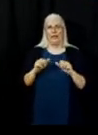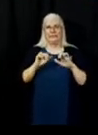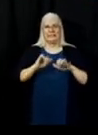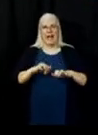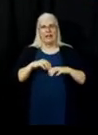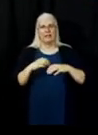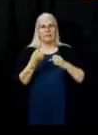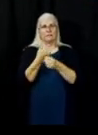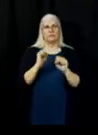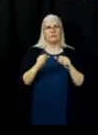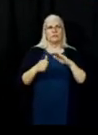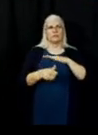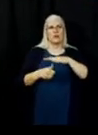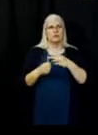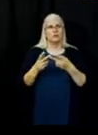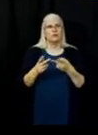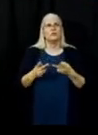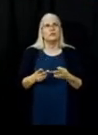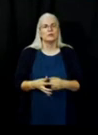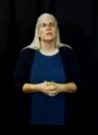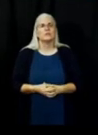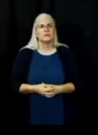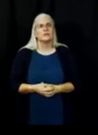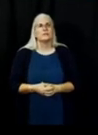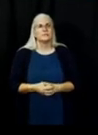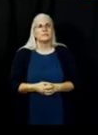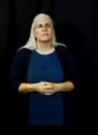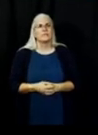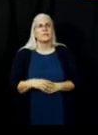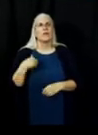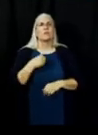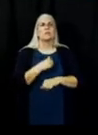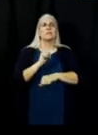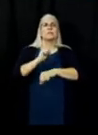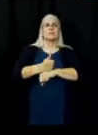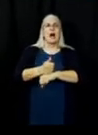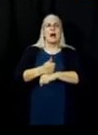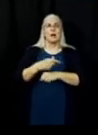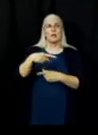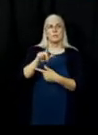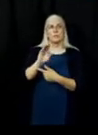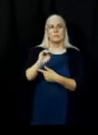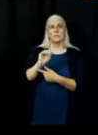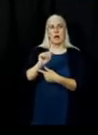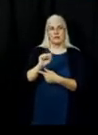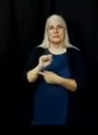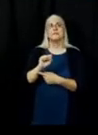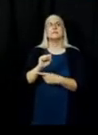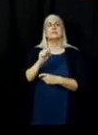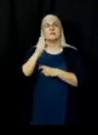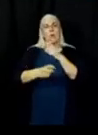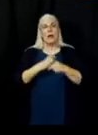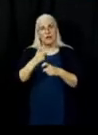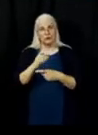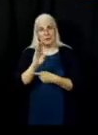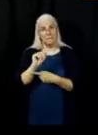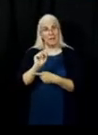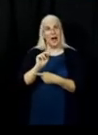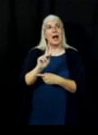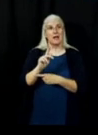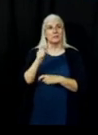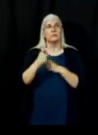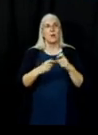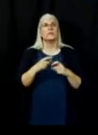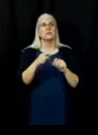A monetary donation account has been established at Plumas Bank in junction with PCIRC. Please